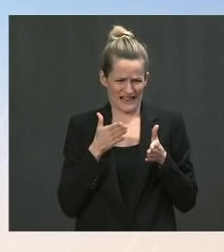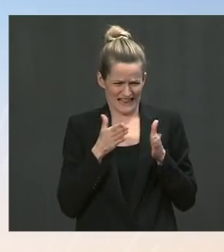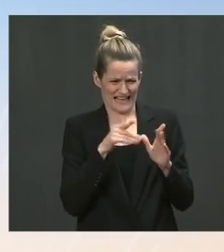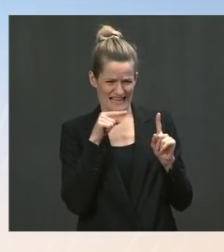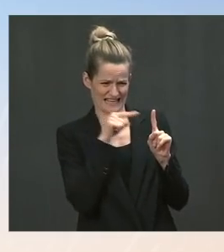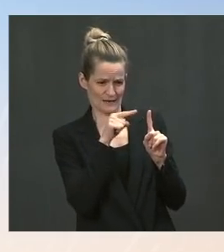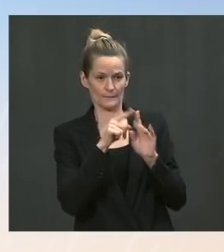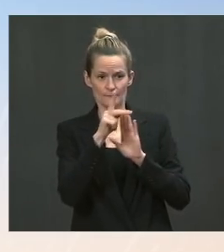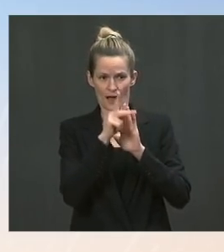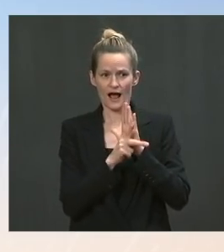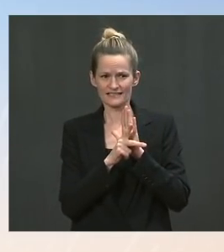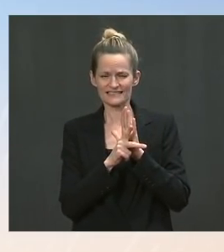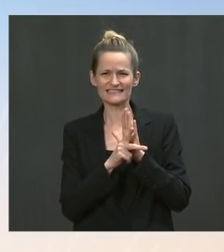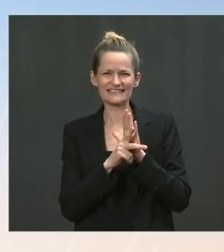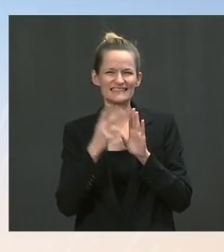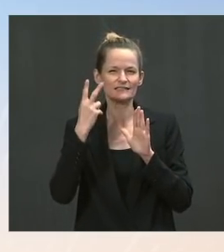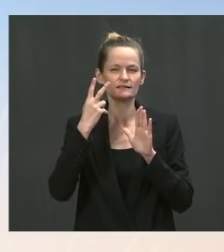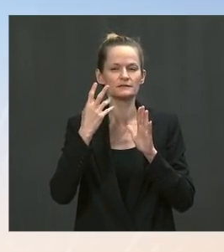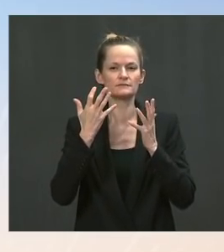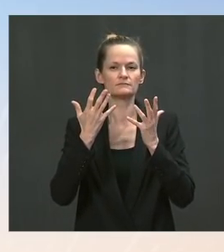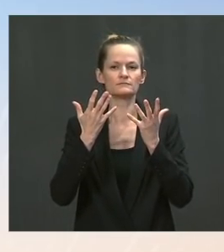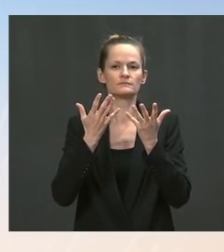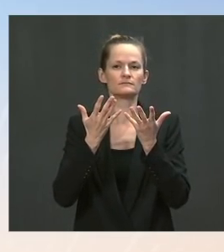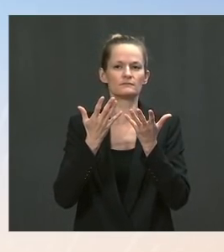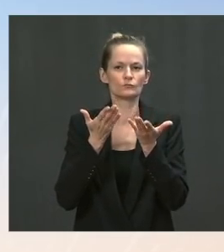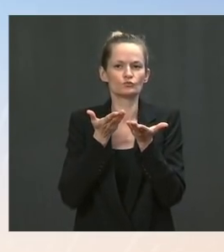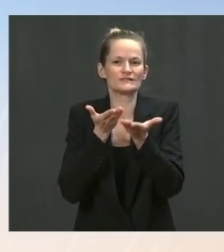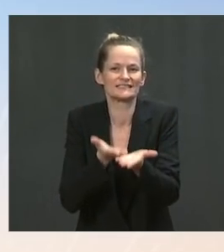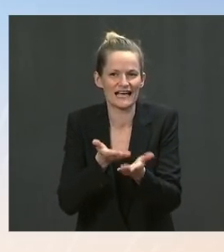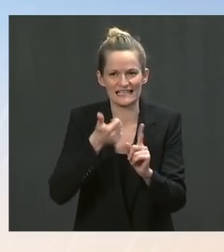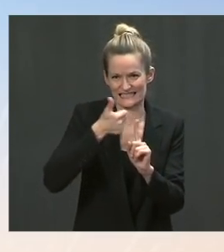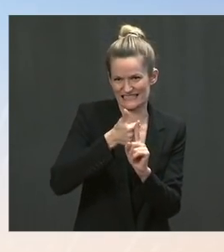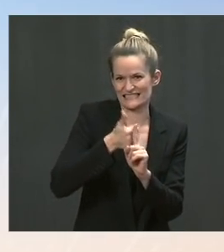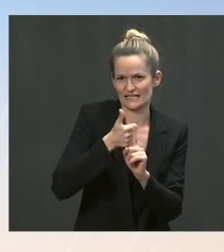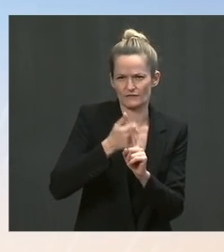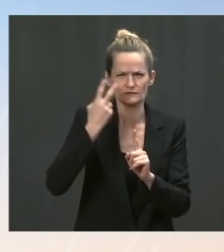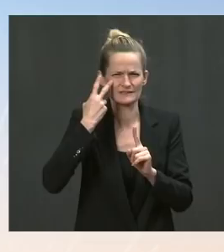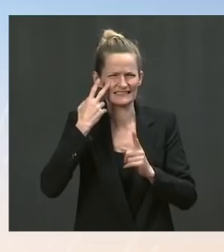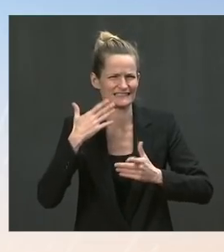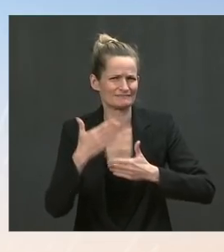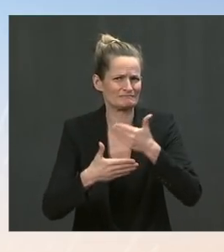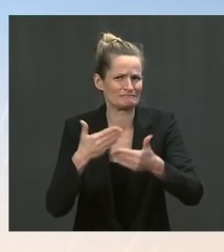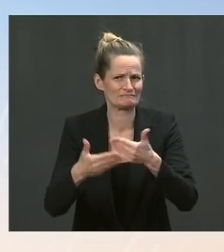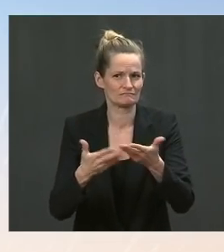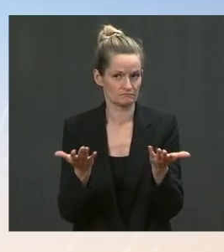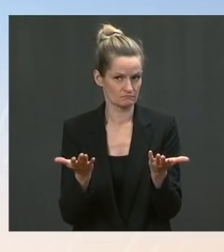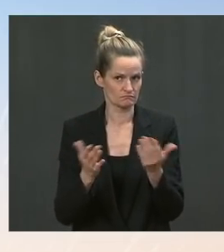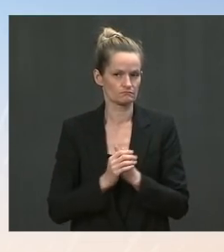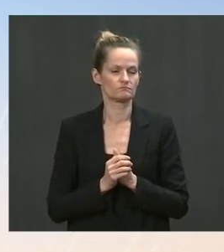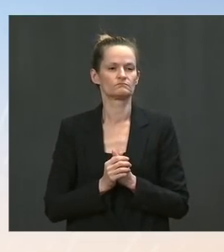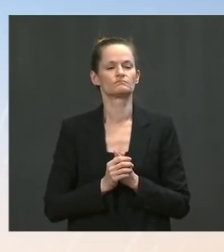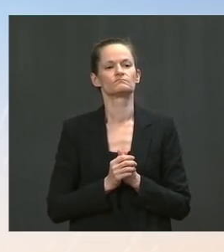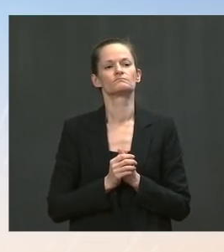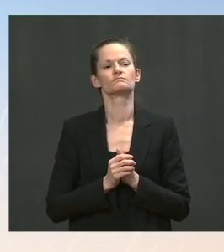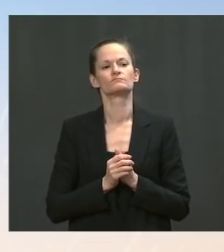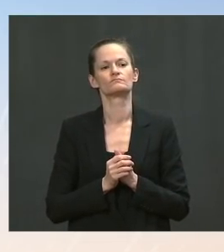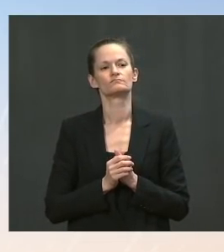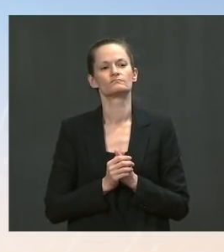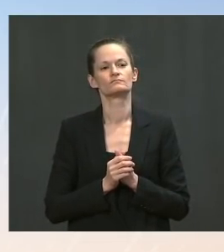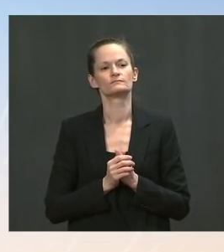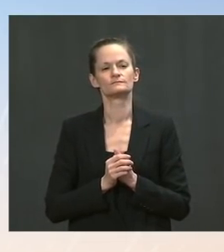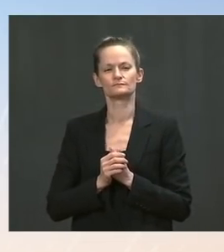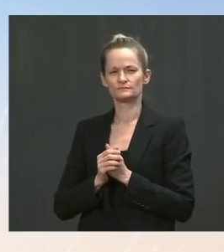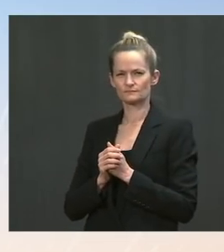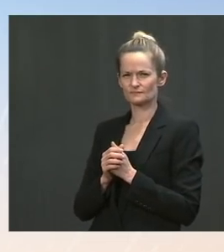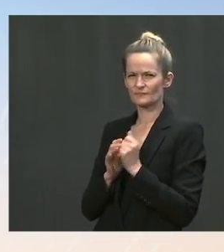we want to make decisions as expeditiously as possible. Go ahead. The thanks, Jen. Given the strength of today's jobs numbers, has the President